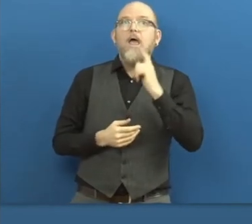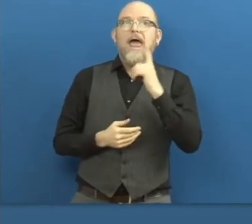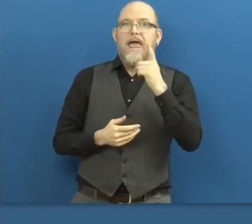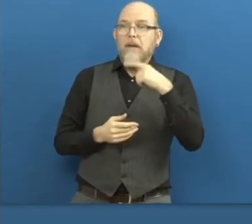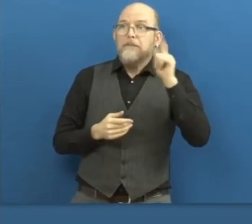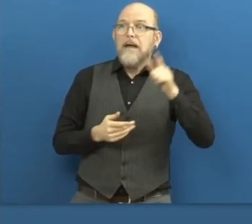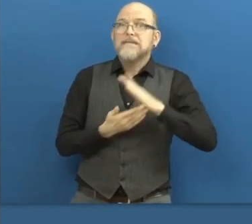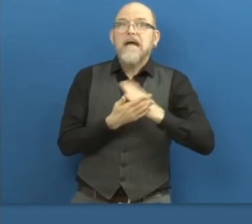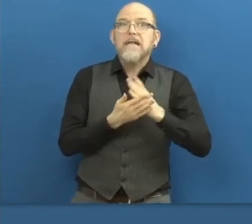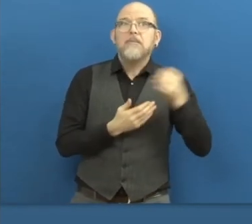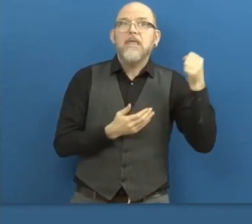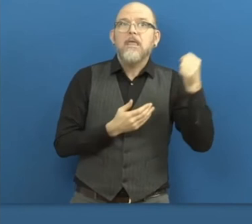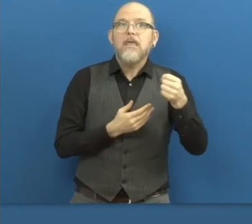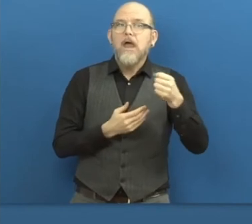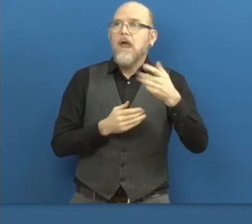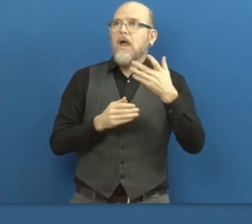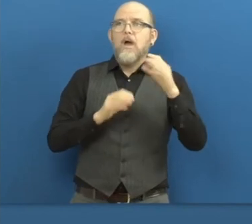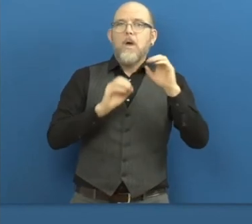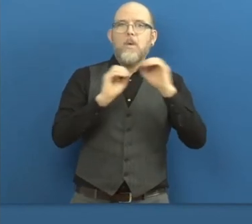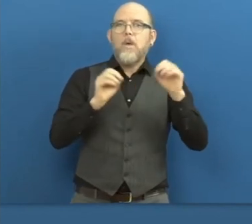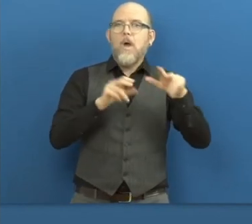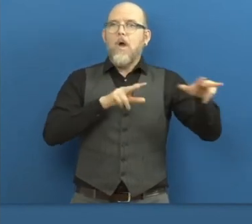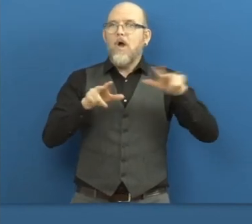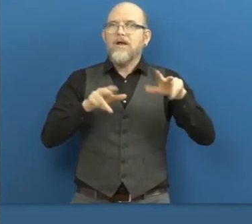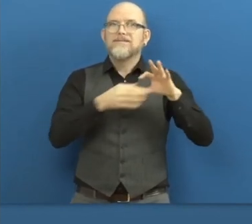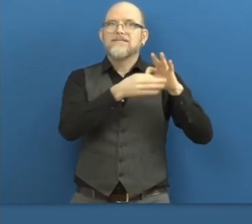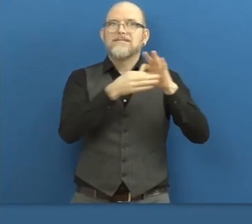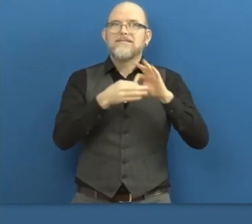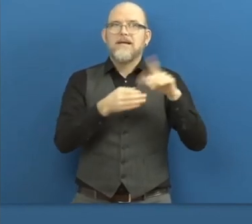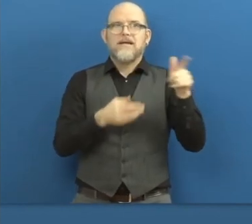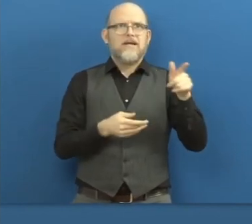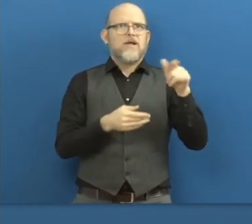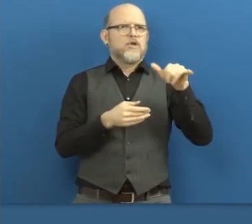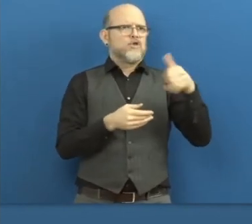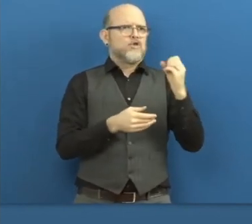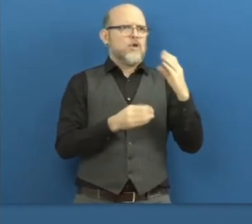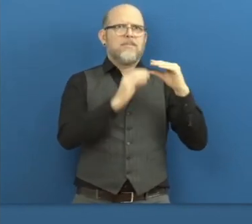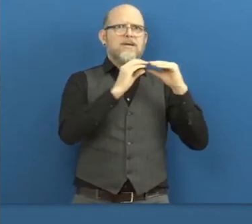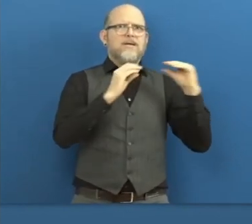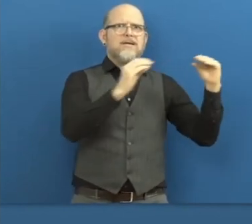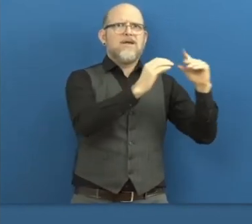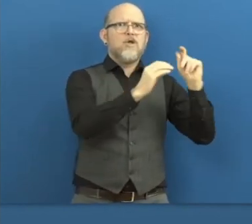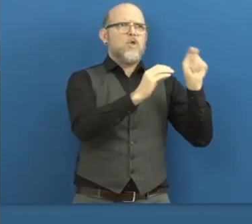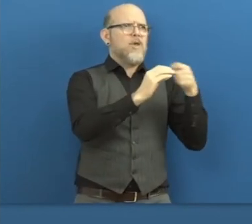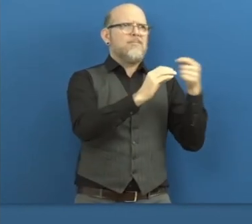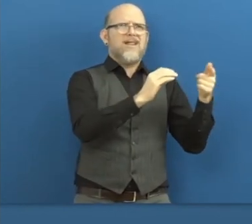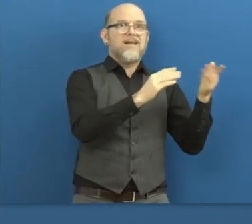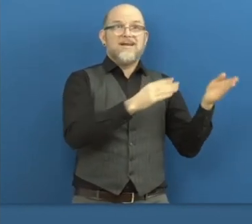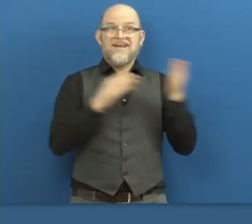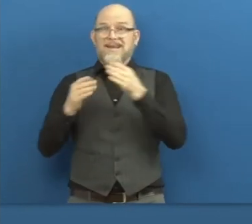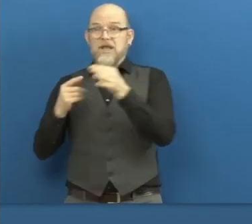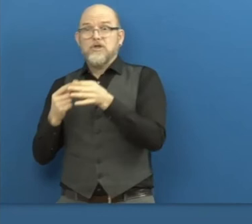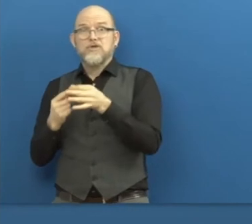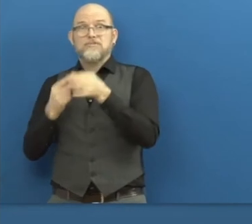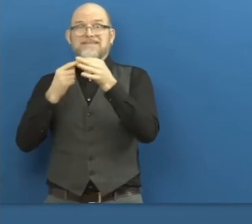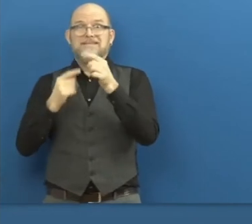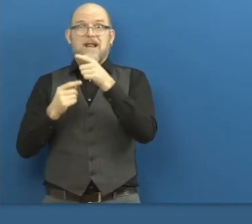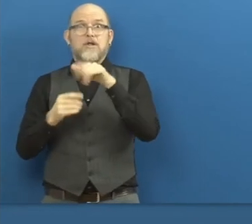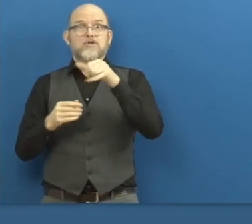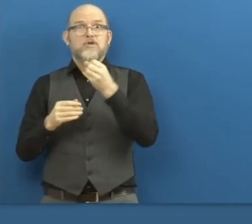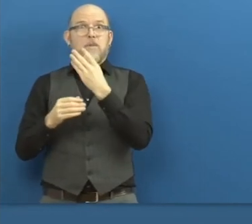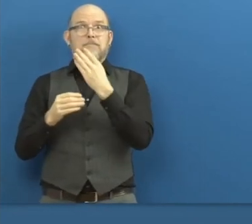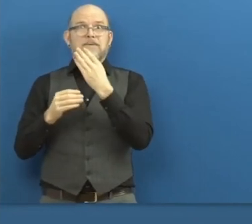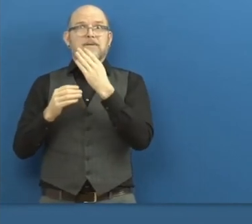But through this job boards, which specialize on persons with disability, they'll be able to, we inform our,